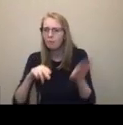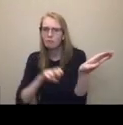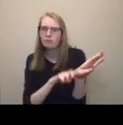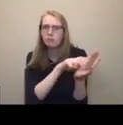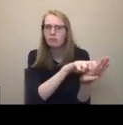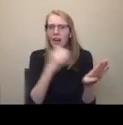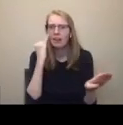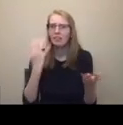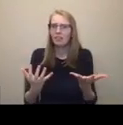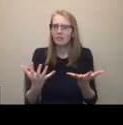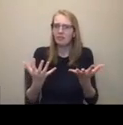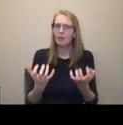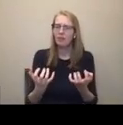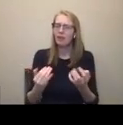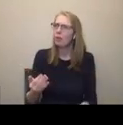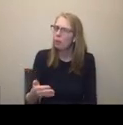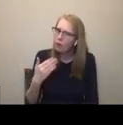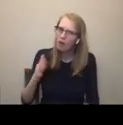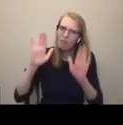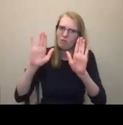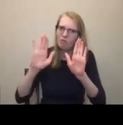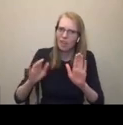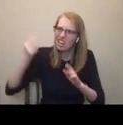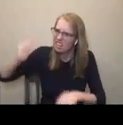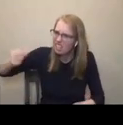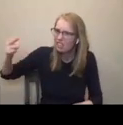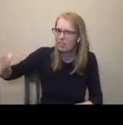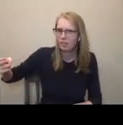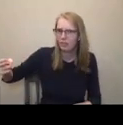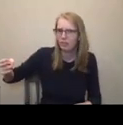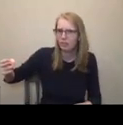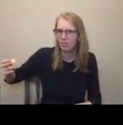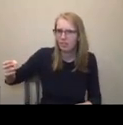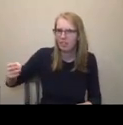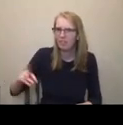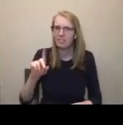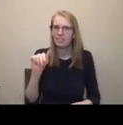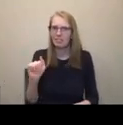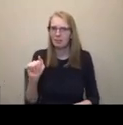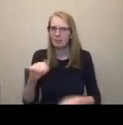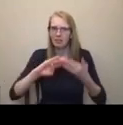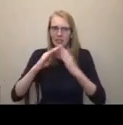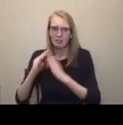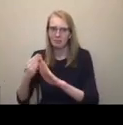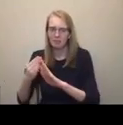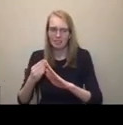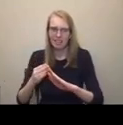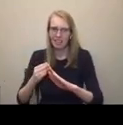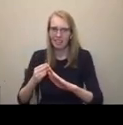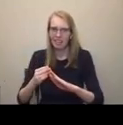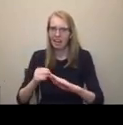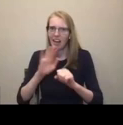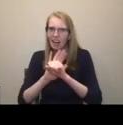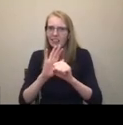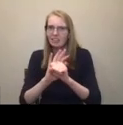really great history of the disability rights community and activism in North America, watch the movie called Crip Camp.